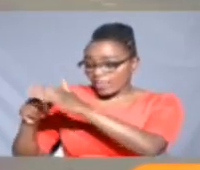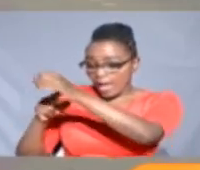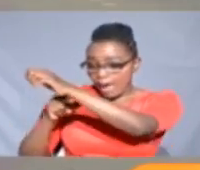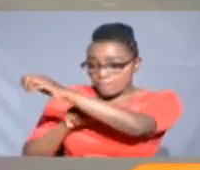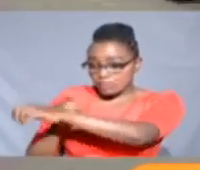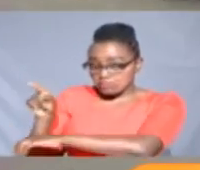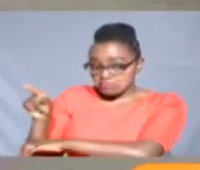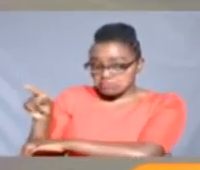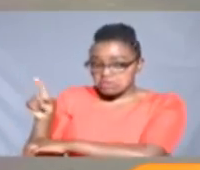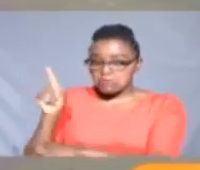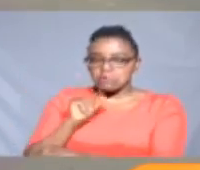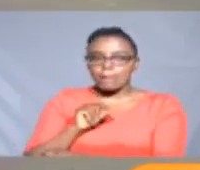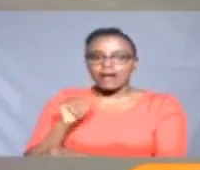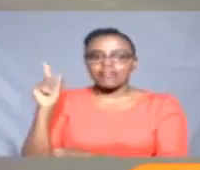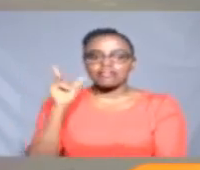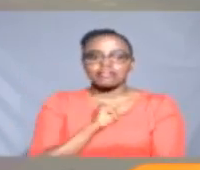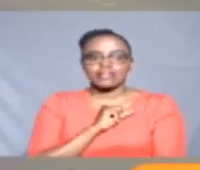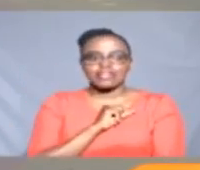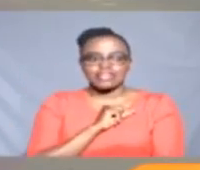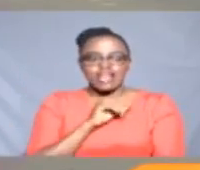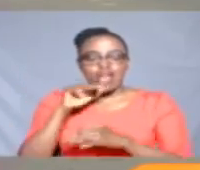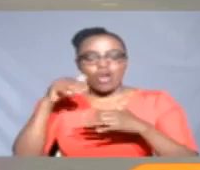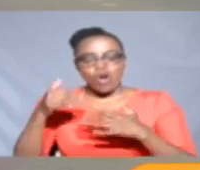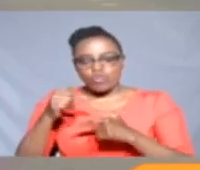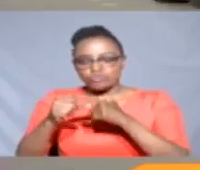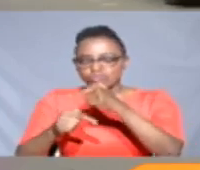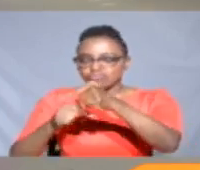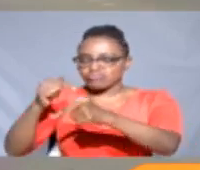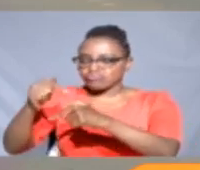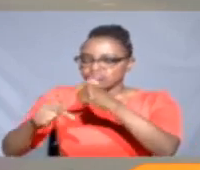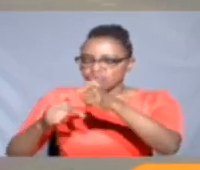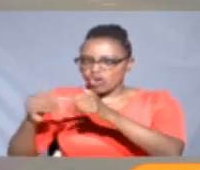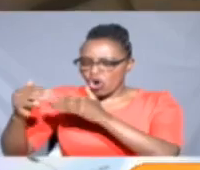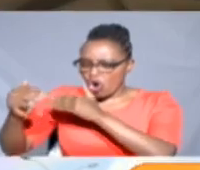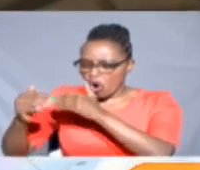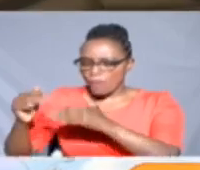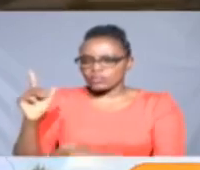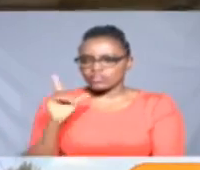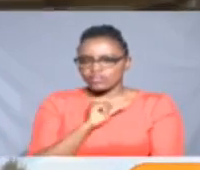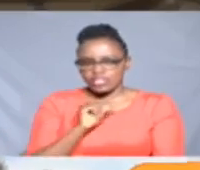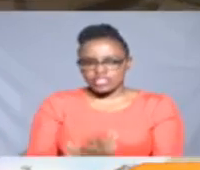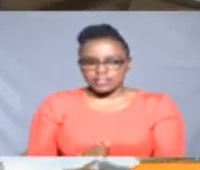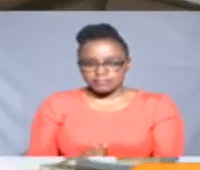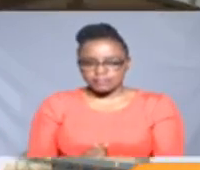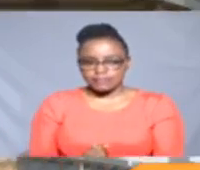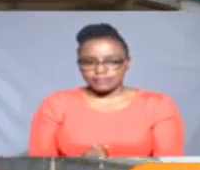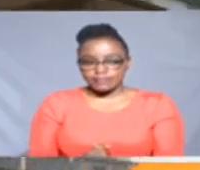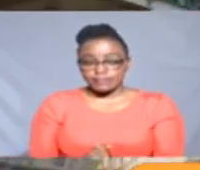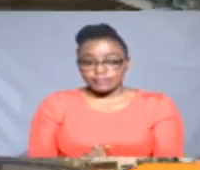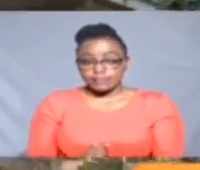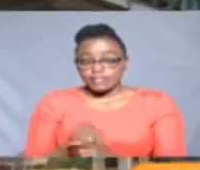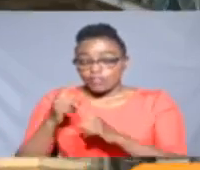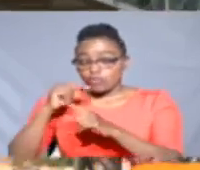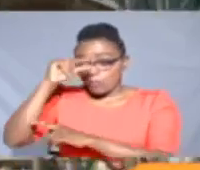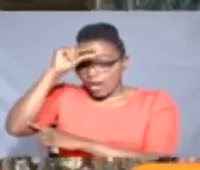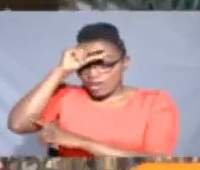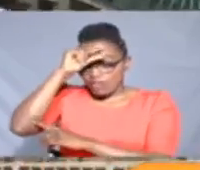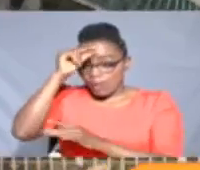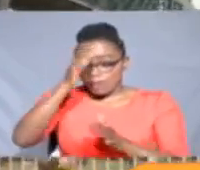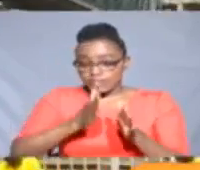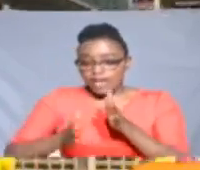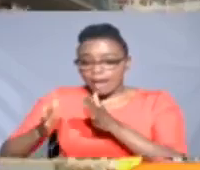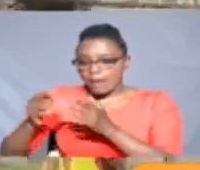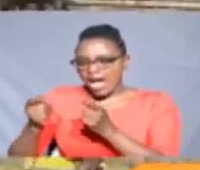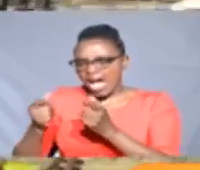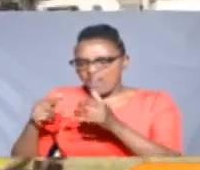that bridge will have either been completed or on the verge of completion. According to the government